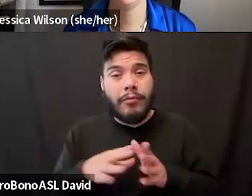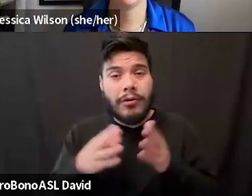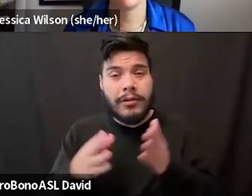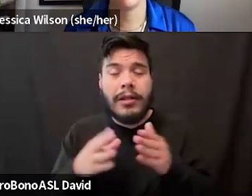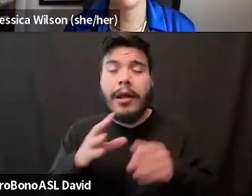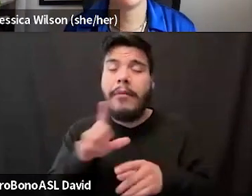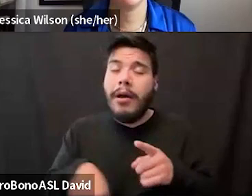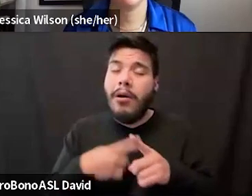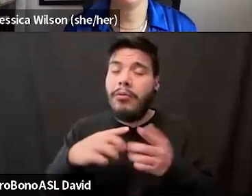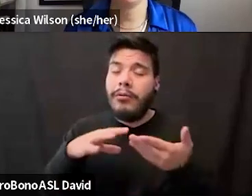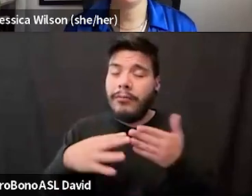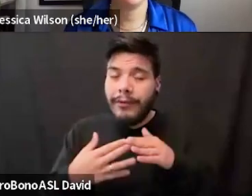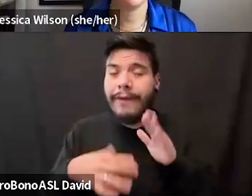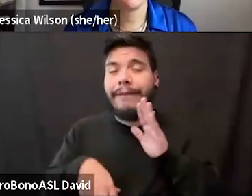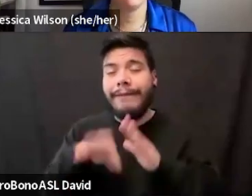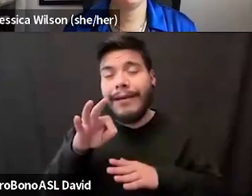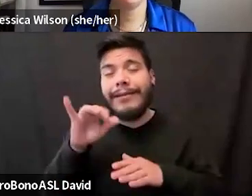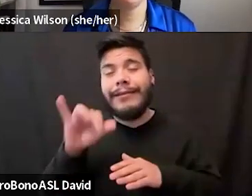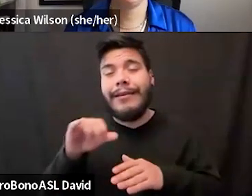in community, which is how I started, you